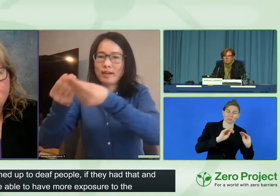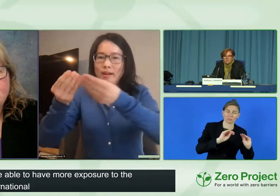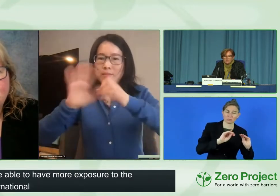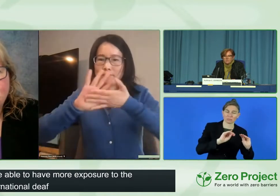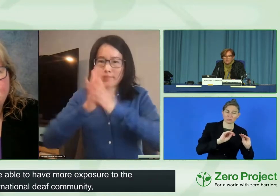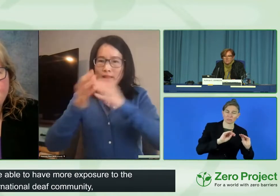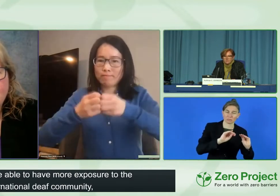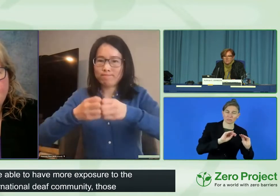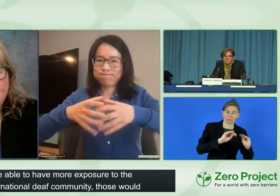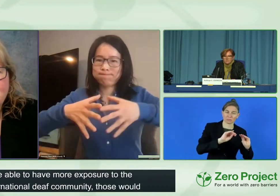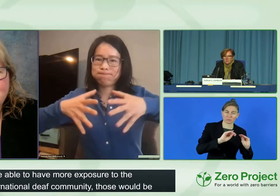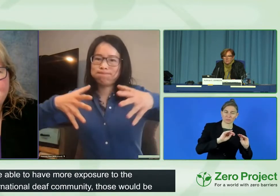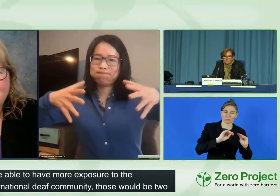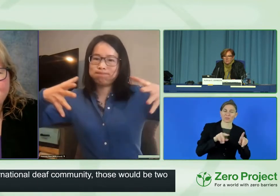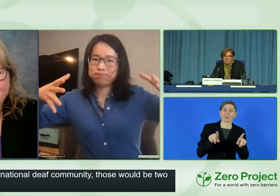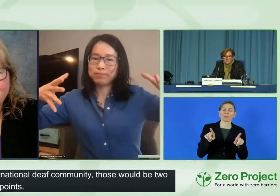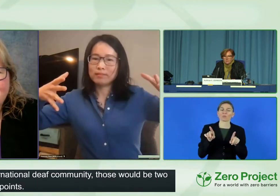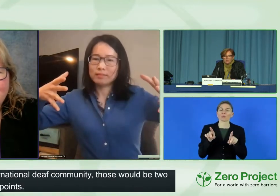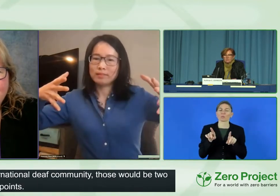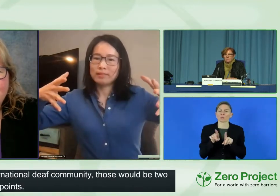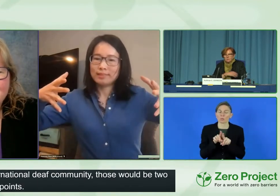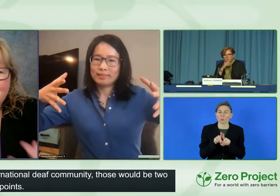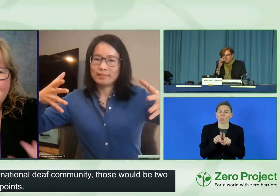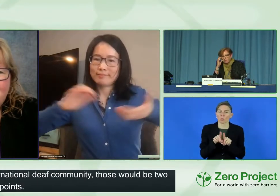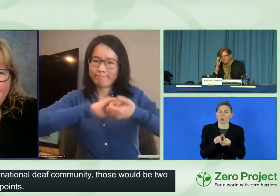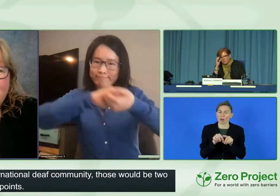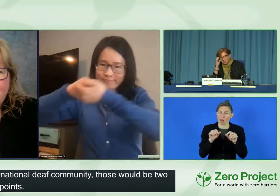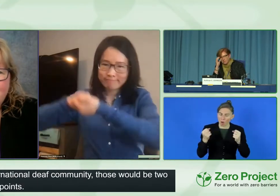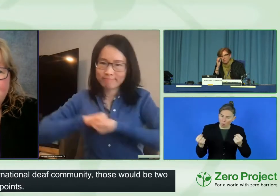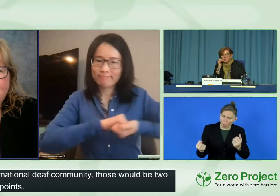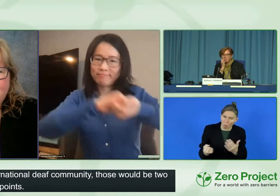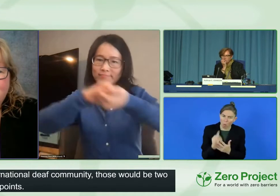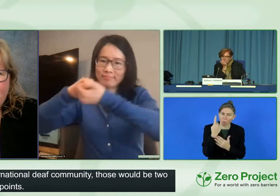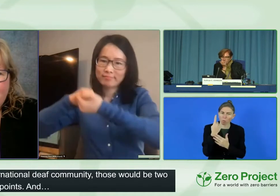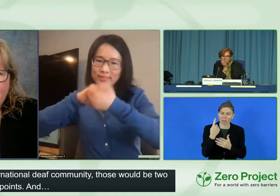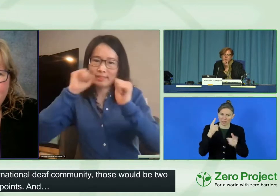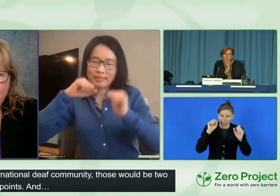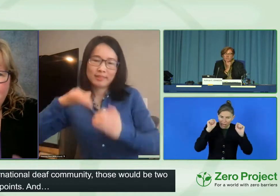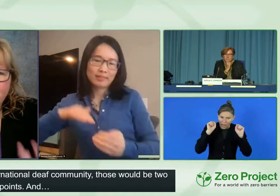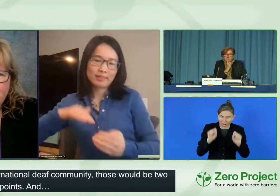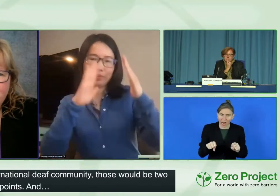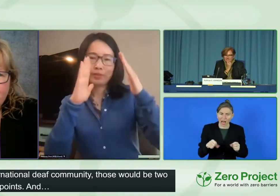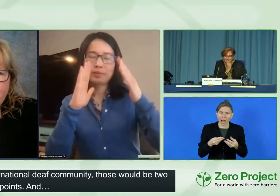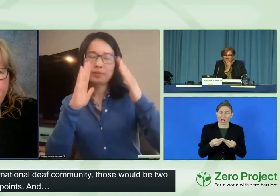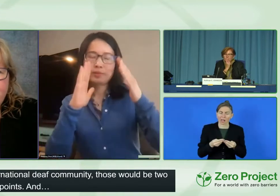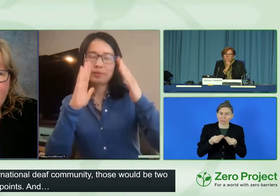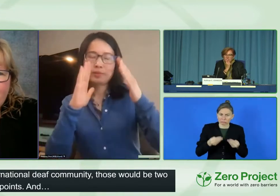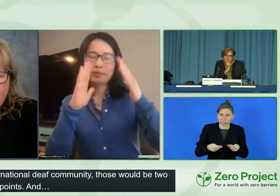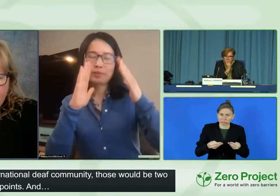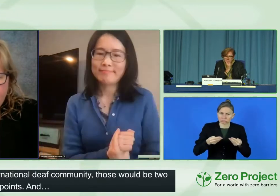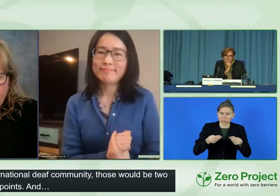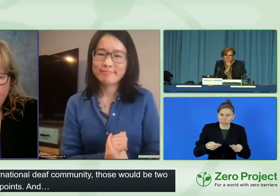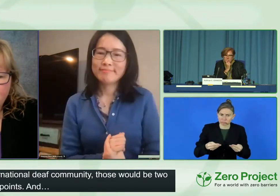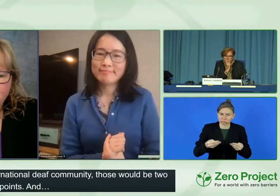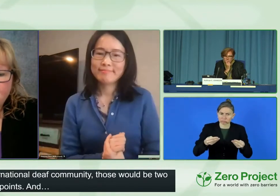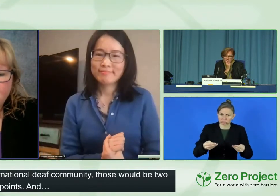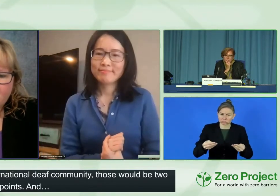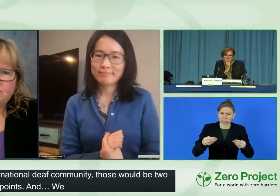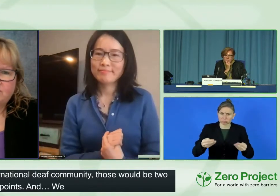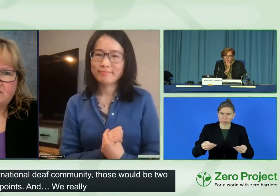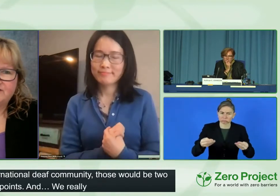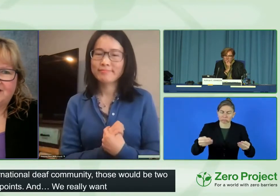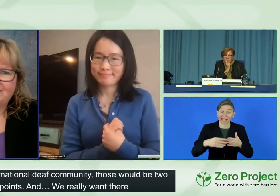And we really want there to be some kind of mechanism so that leadership could be carried on and